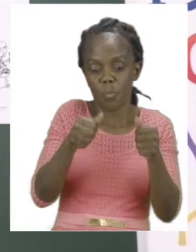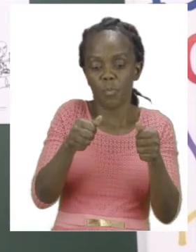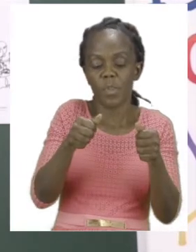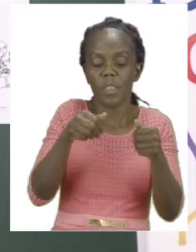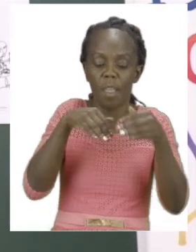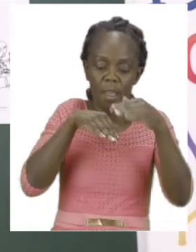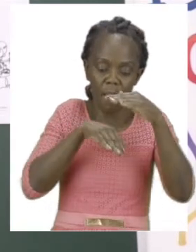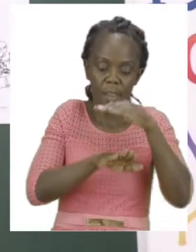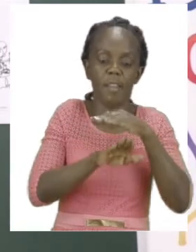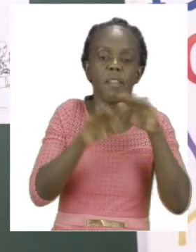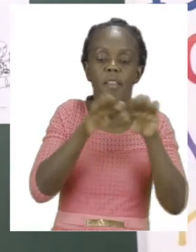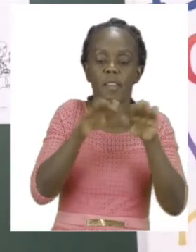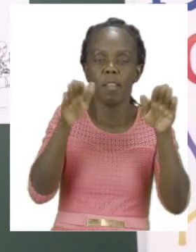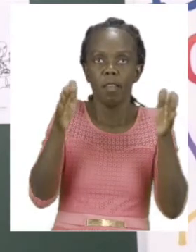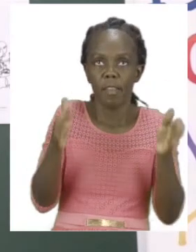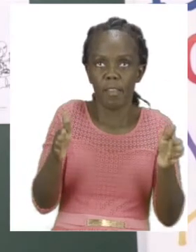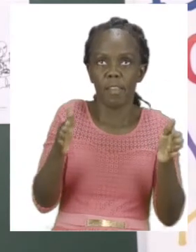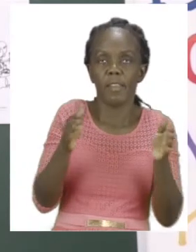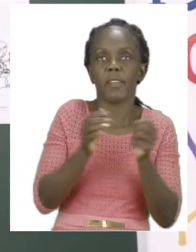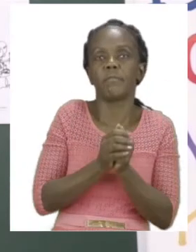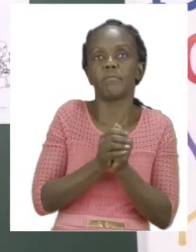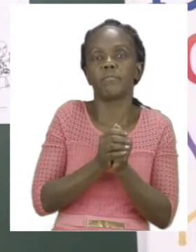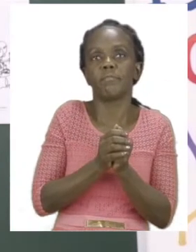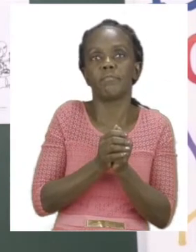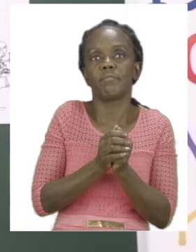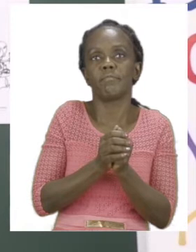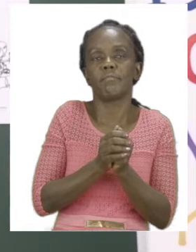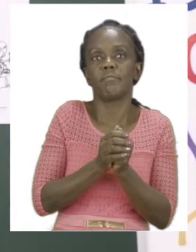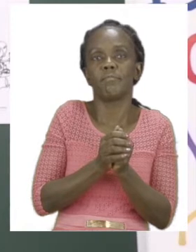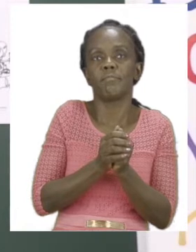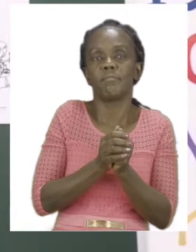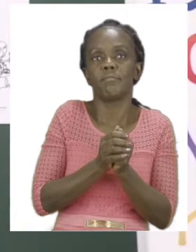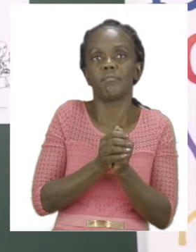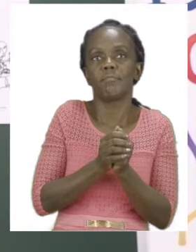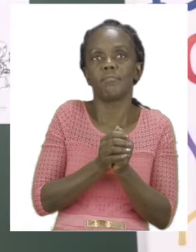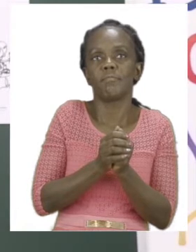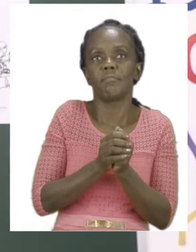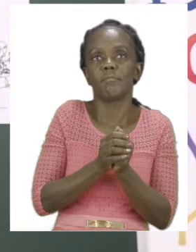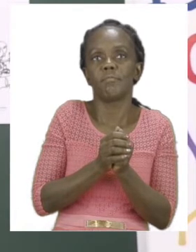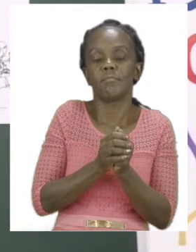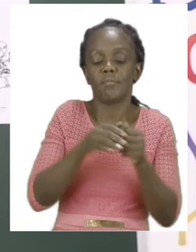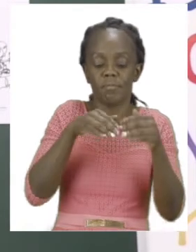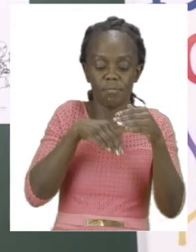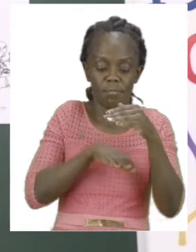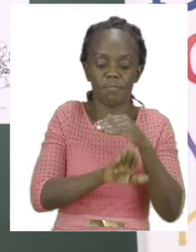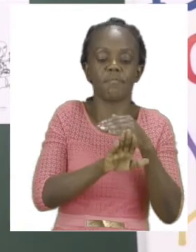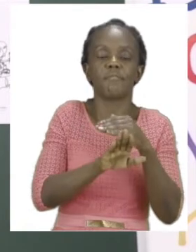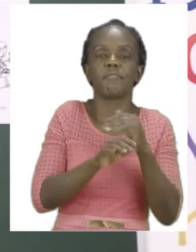brown that you can see on or in your booklet. So we are going to paste him underneath